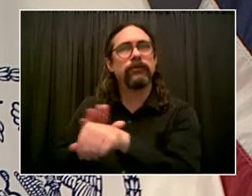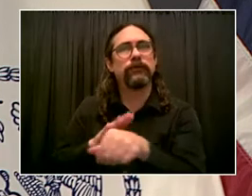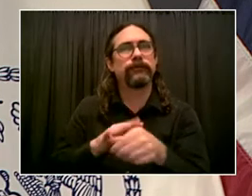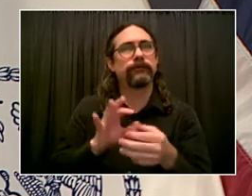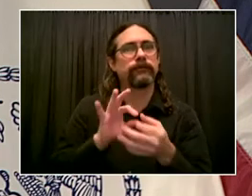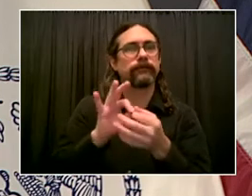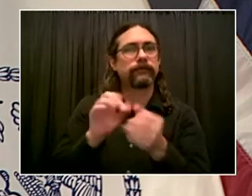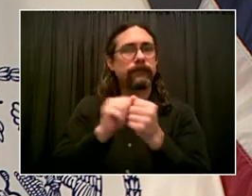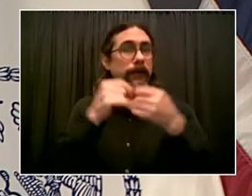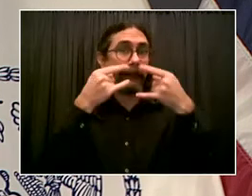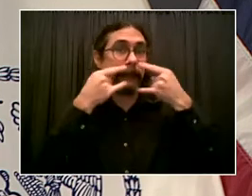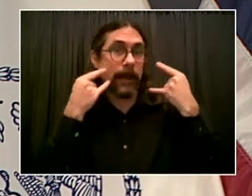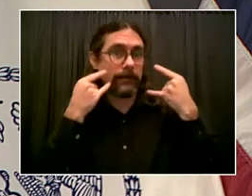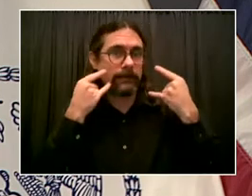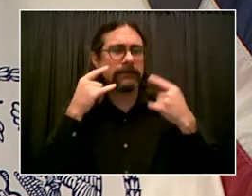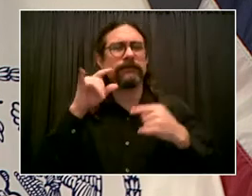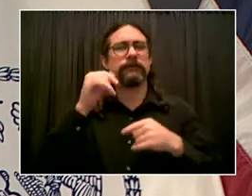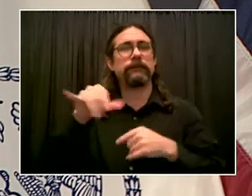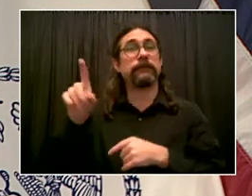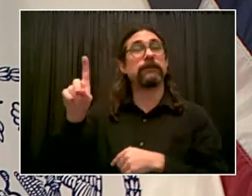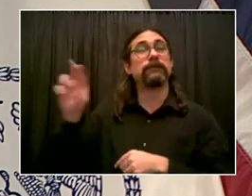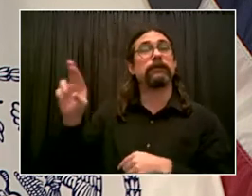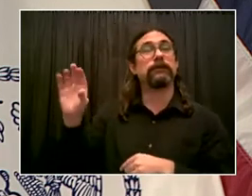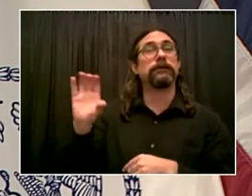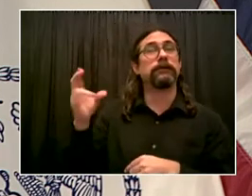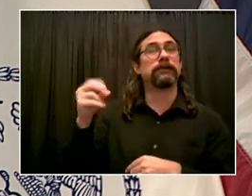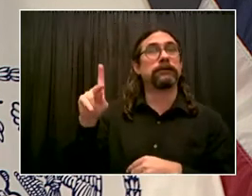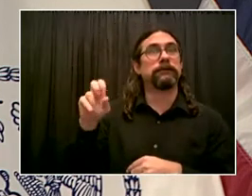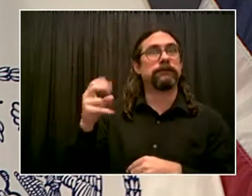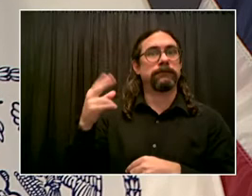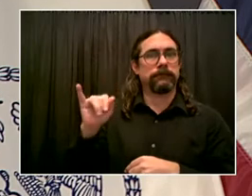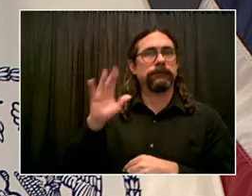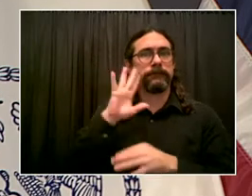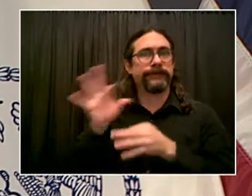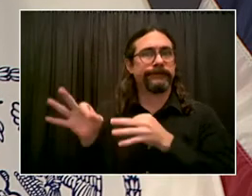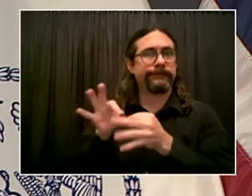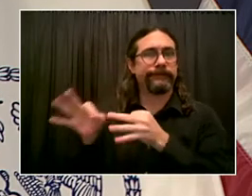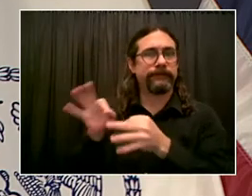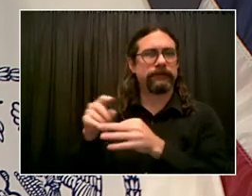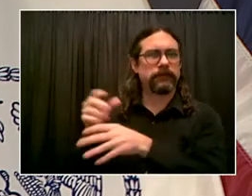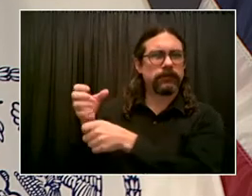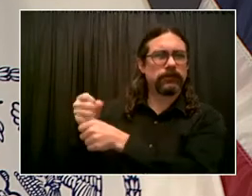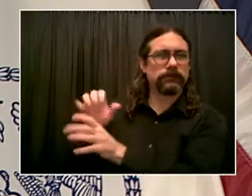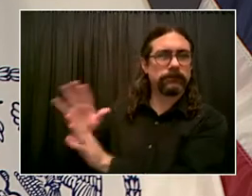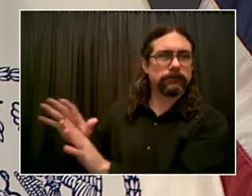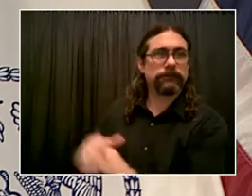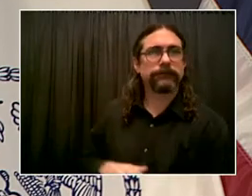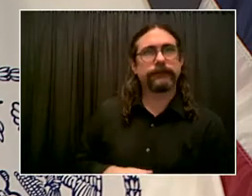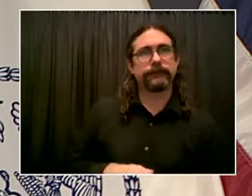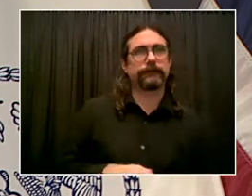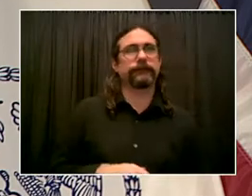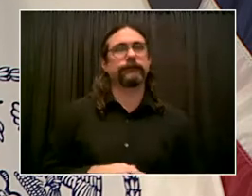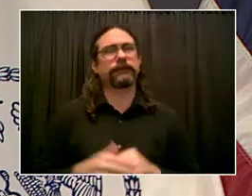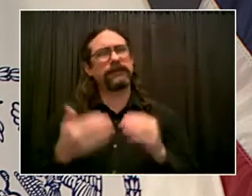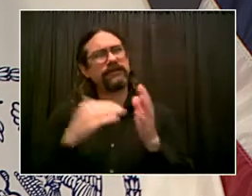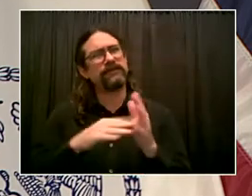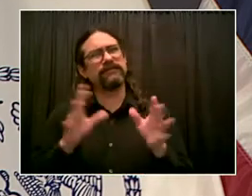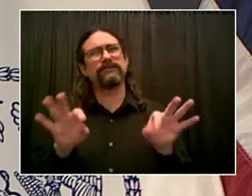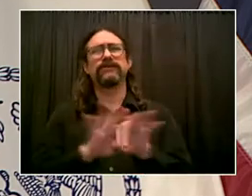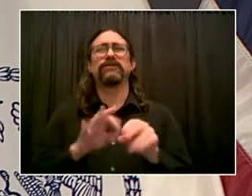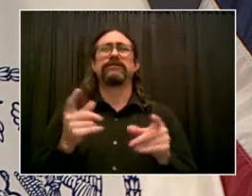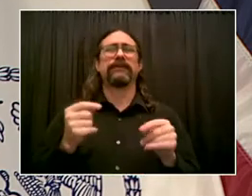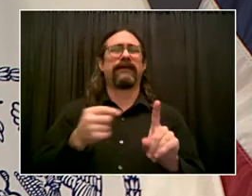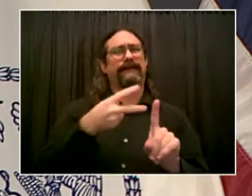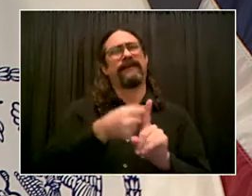and we know that's an important part of the strategy. But number one is vaccination, and that's where we're going to put all of our energies,